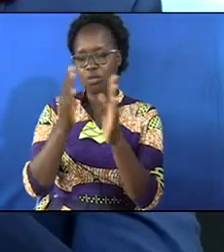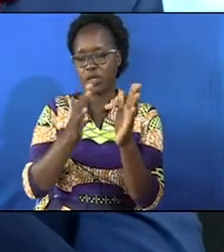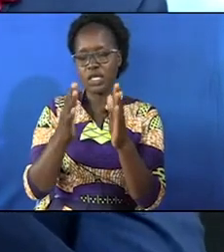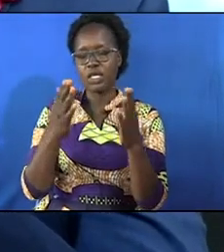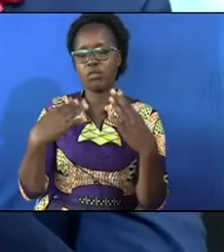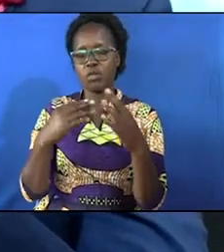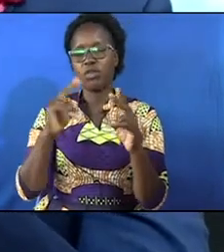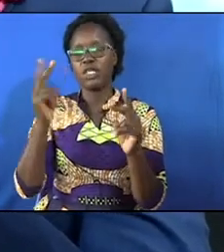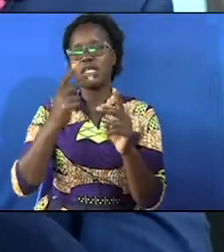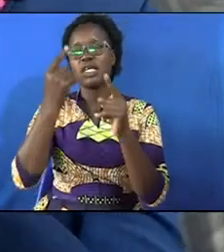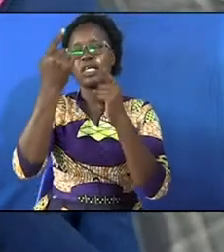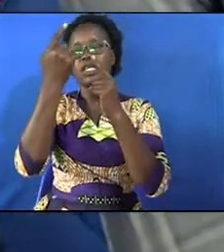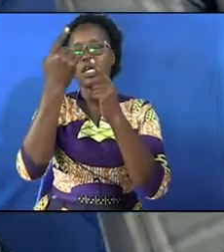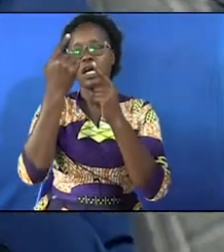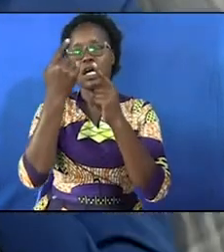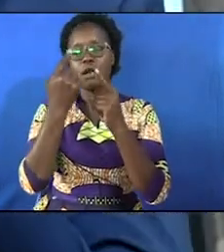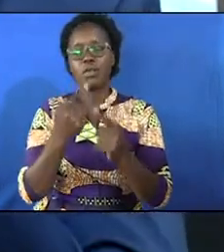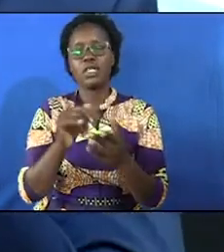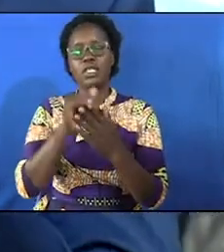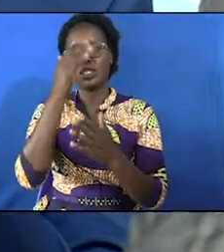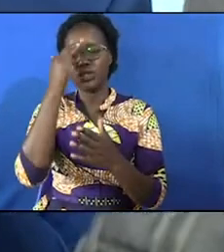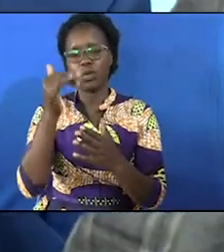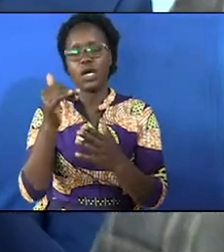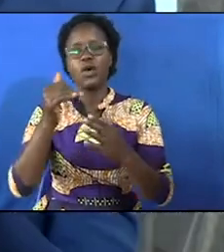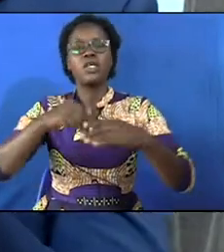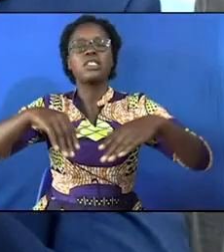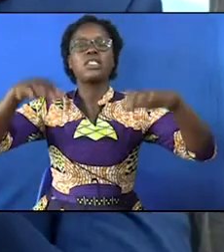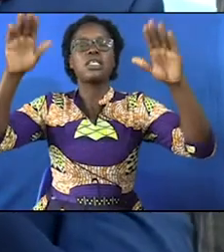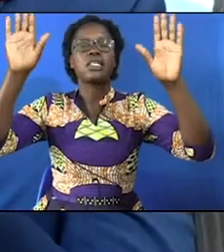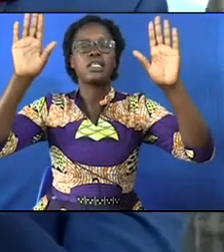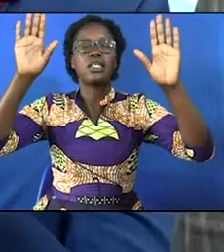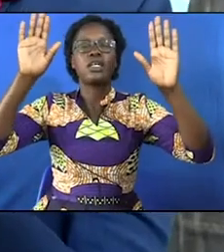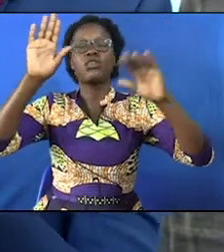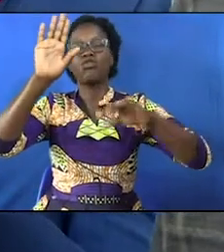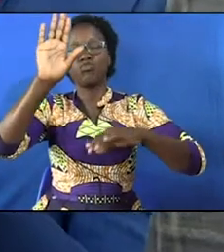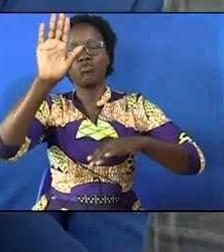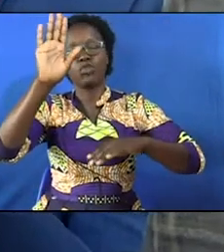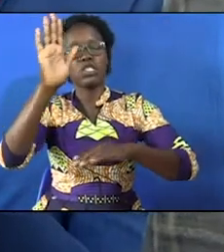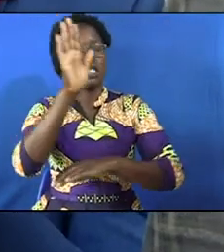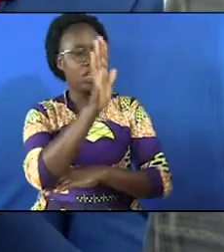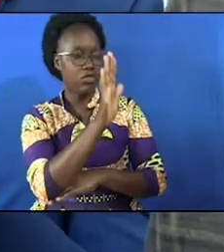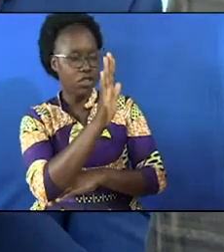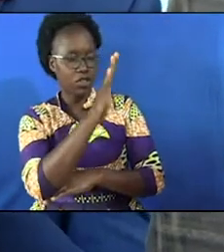people for the second coming that's why we surrender to you this afternoon